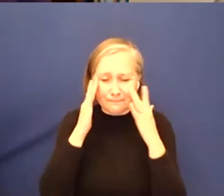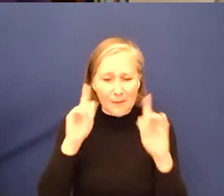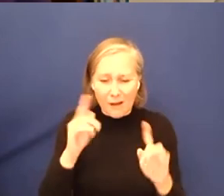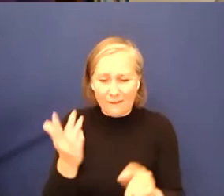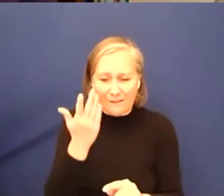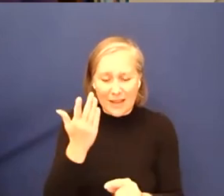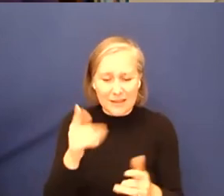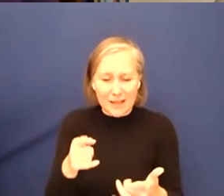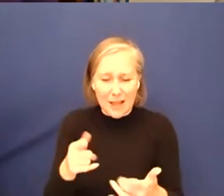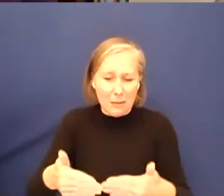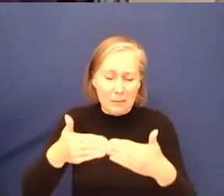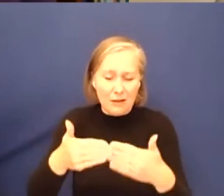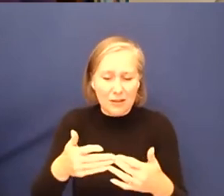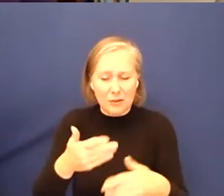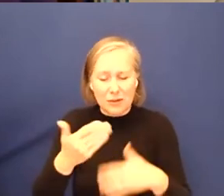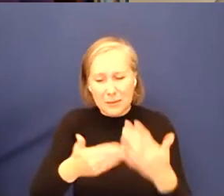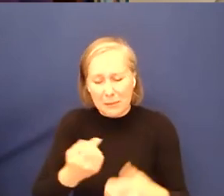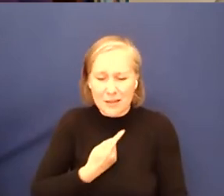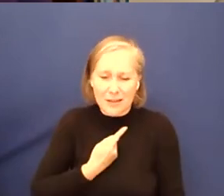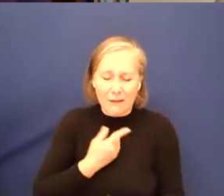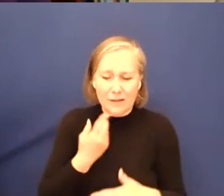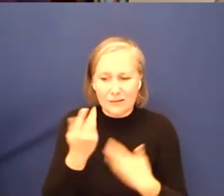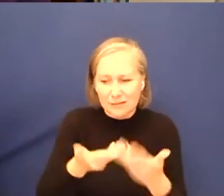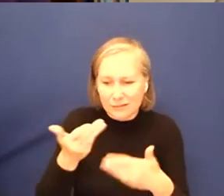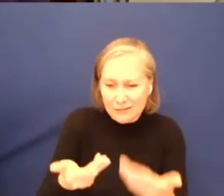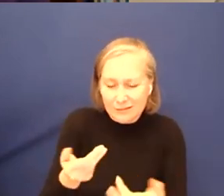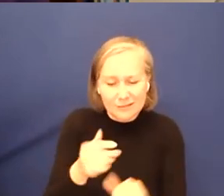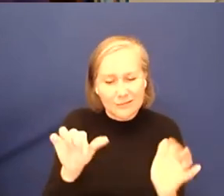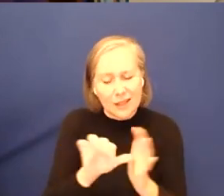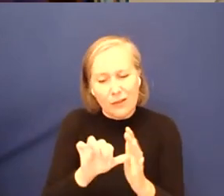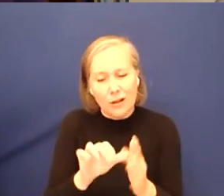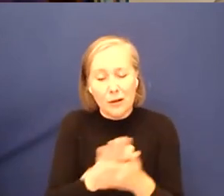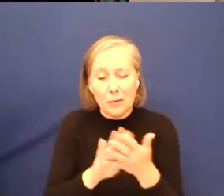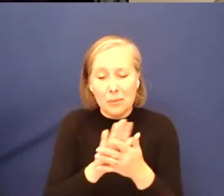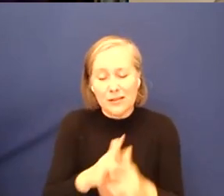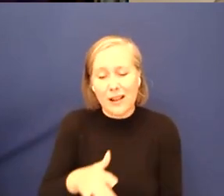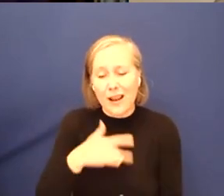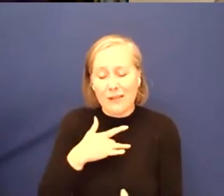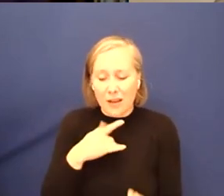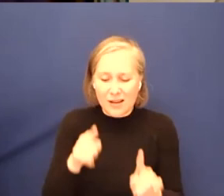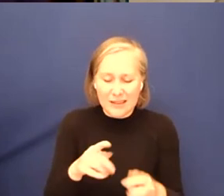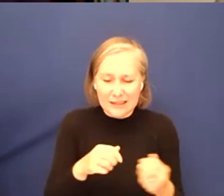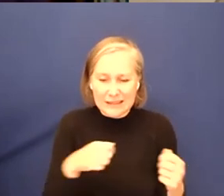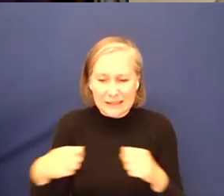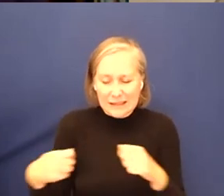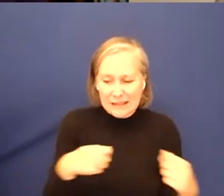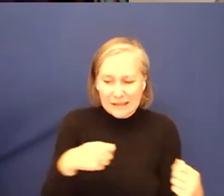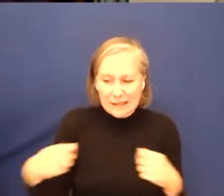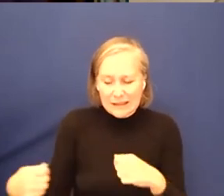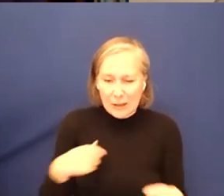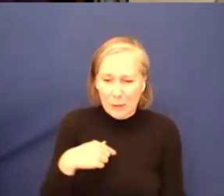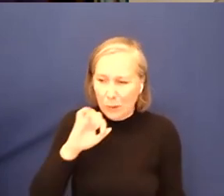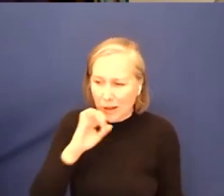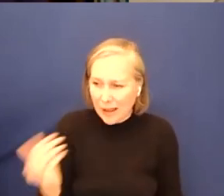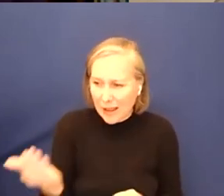barriers of having to explain themselves to other people. So it's like living always in that tension of what am I going to encounter?